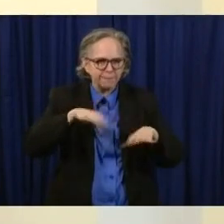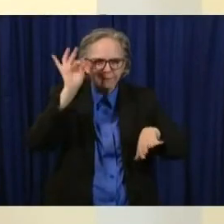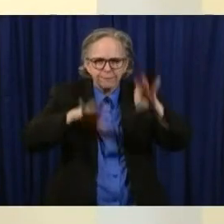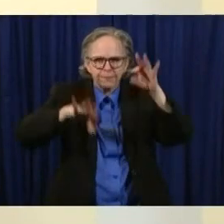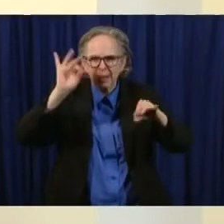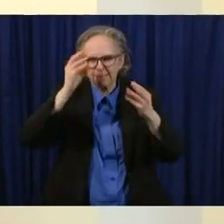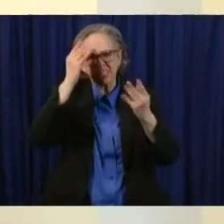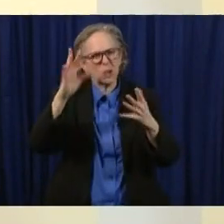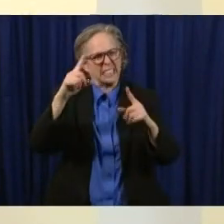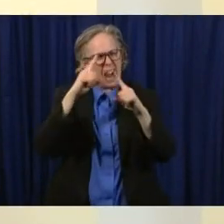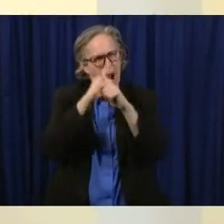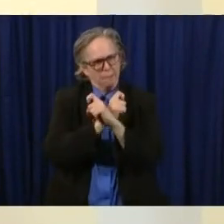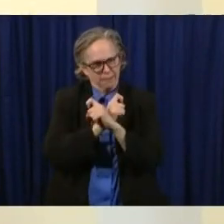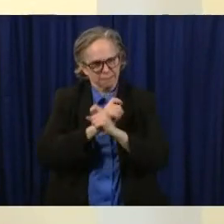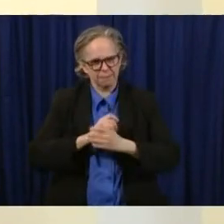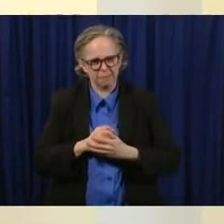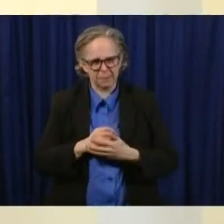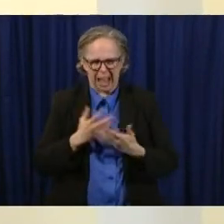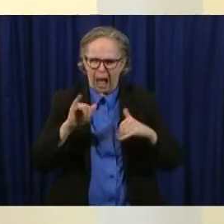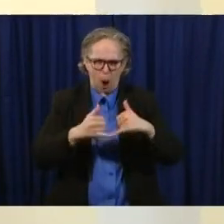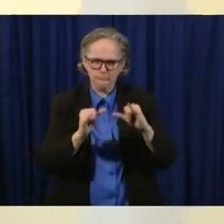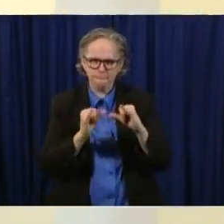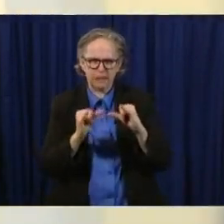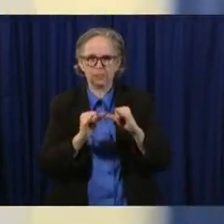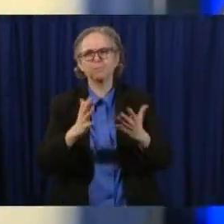to quantify so thank you